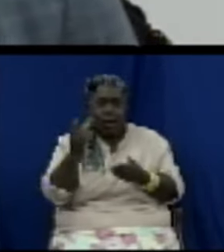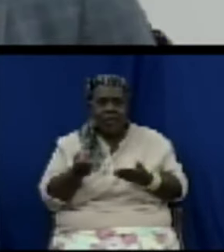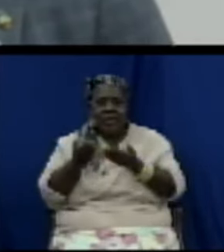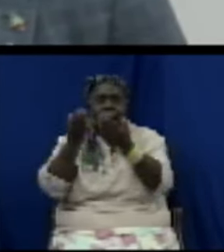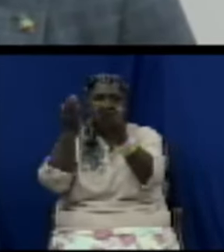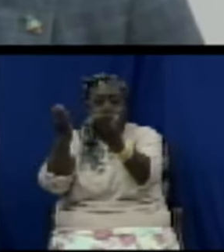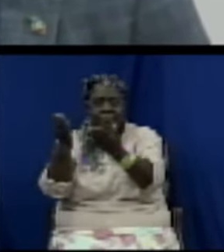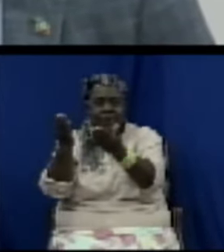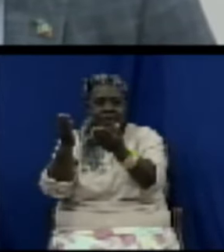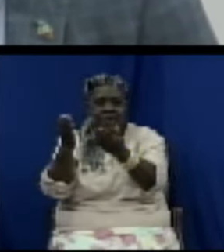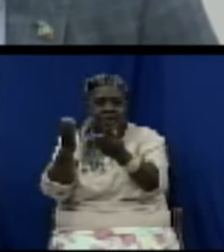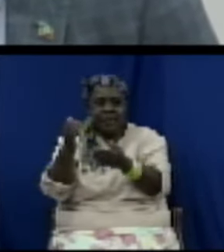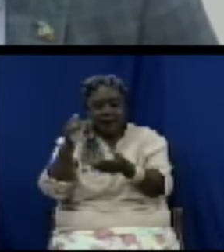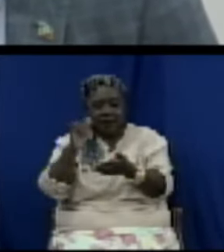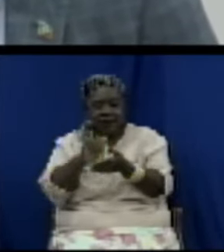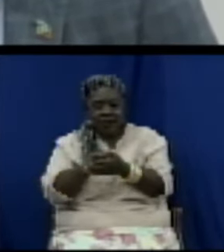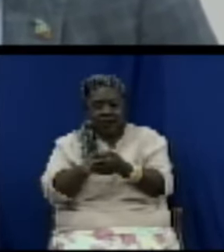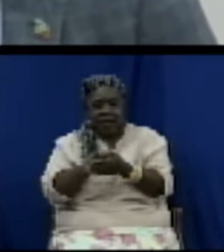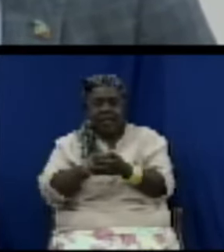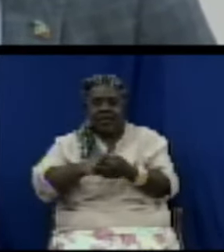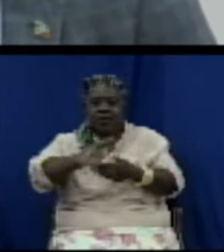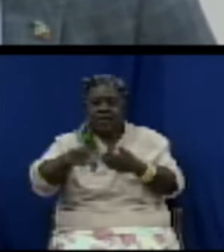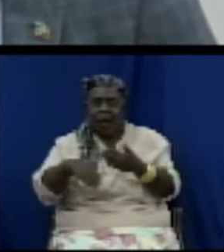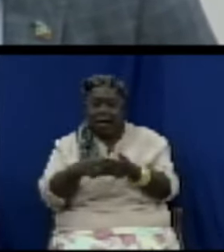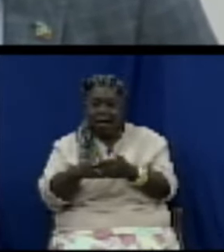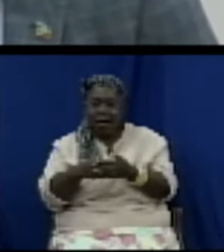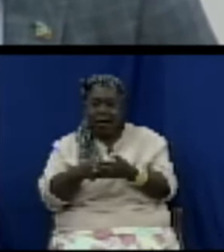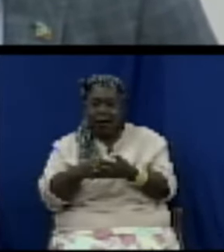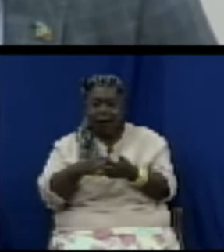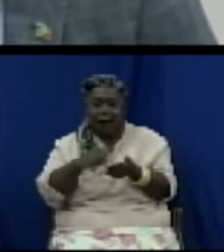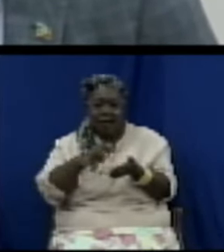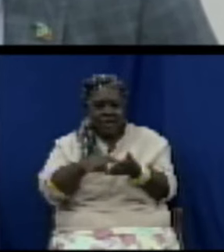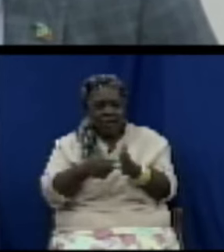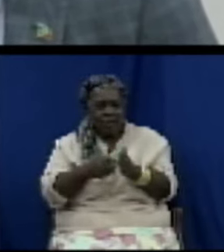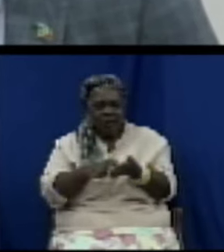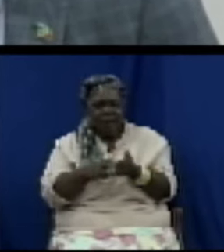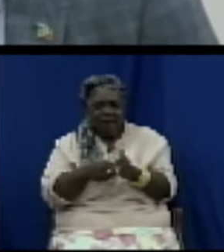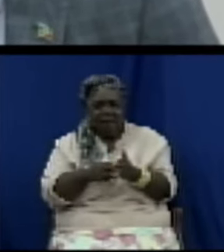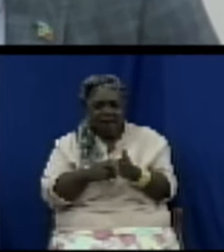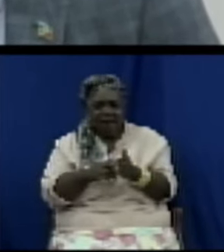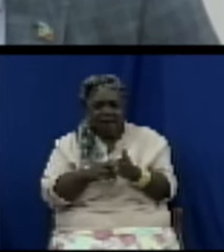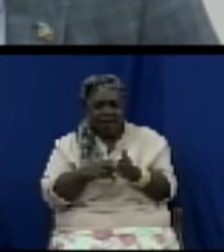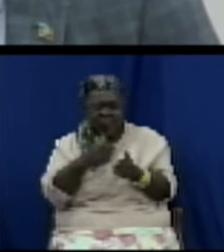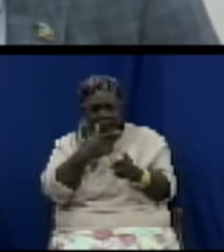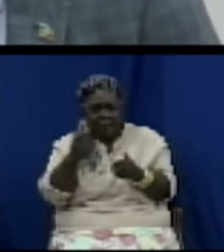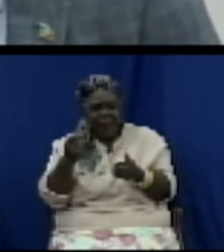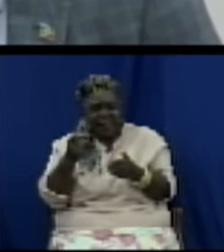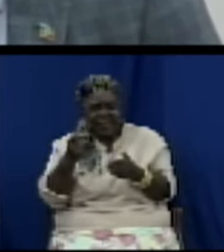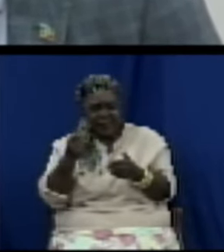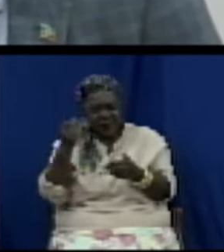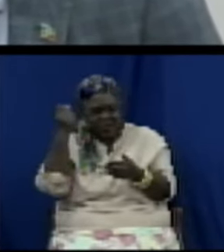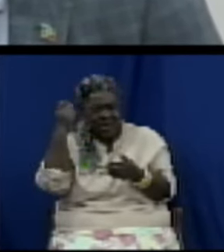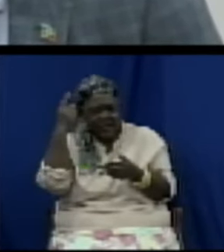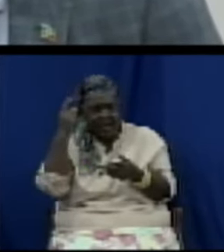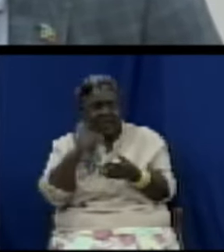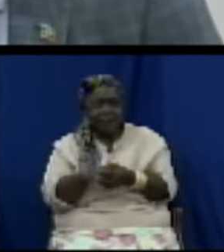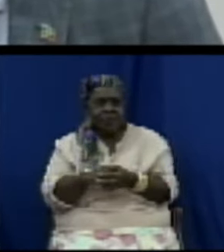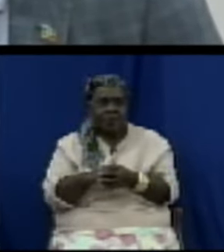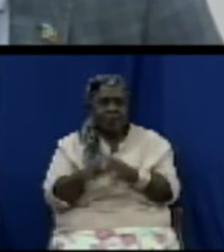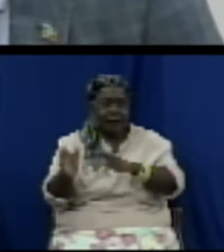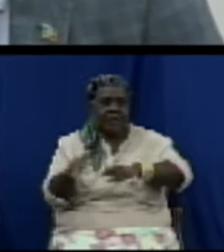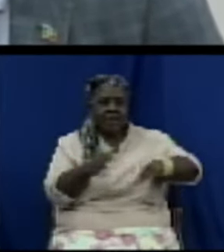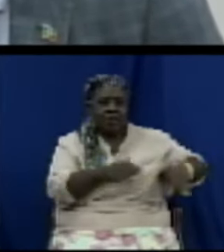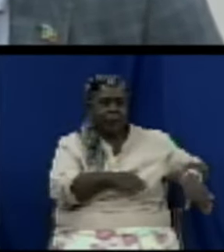make sense. so that is why we did that. And lastly, I would say from the office of the prime minister,